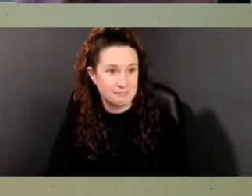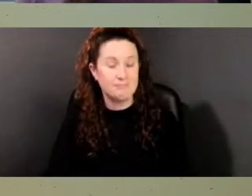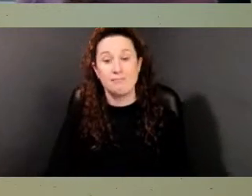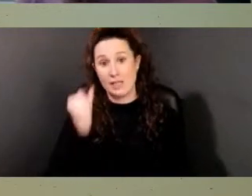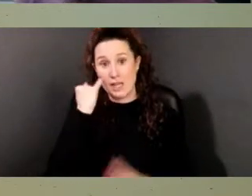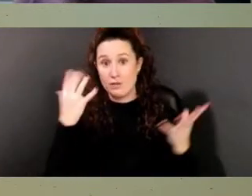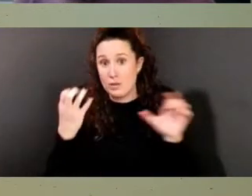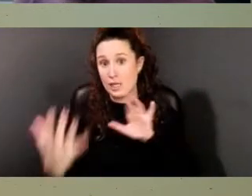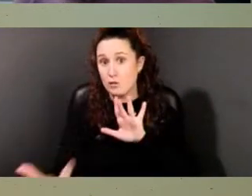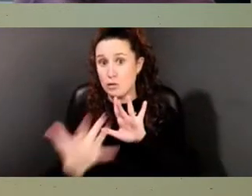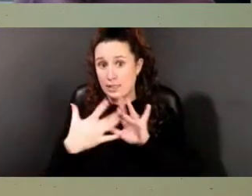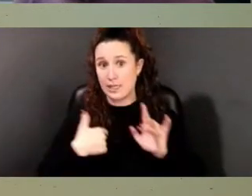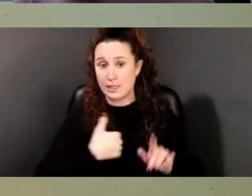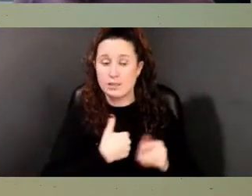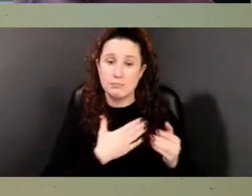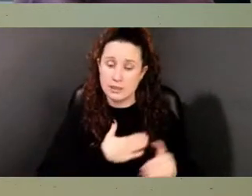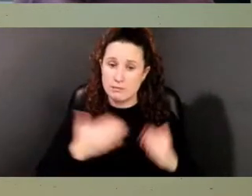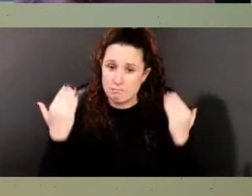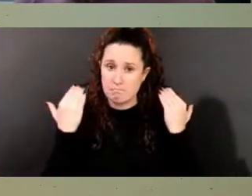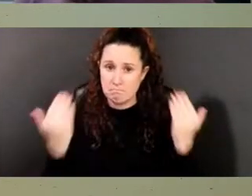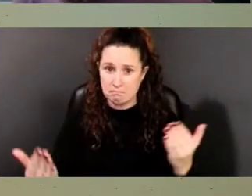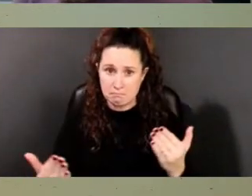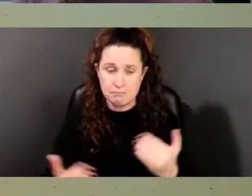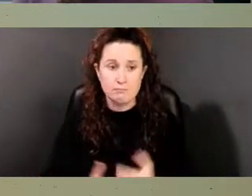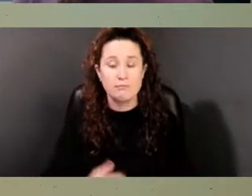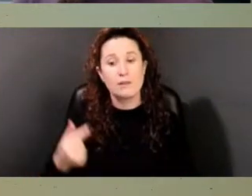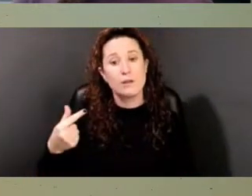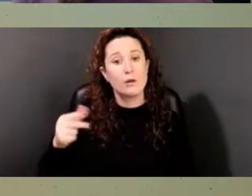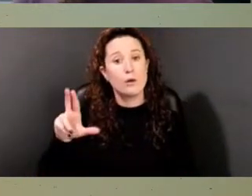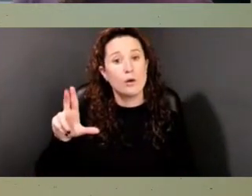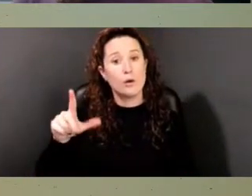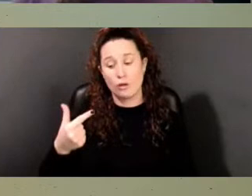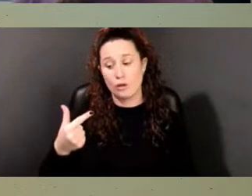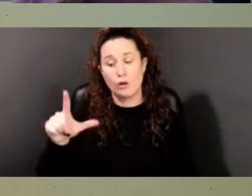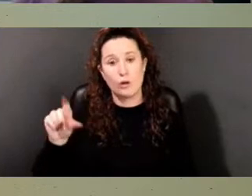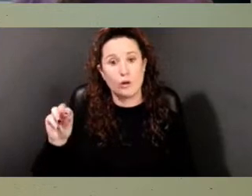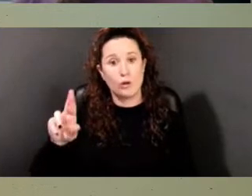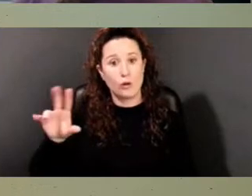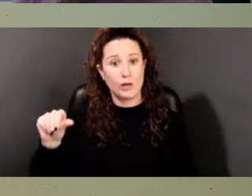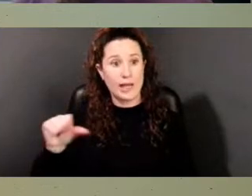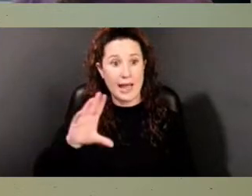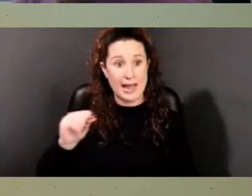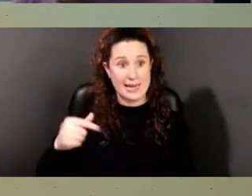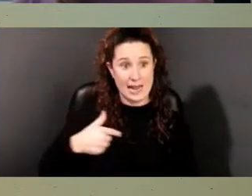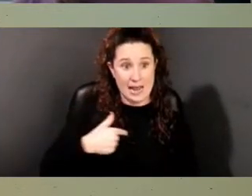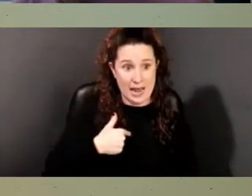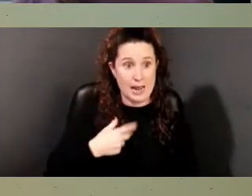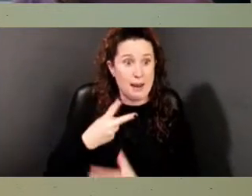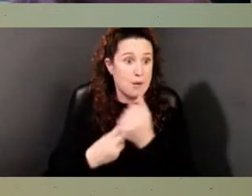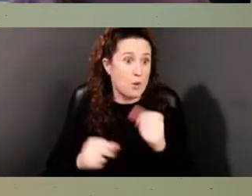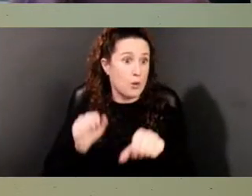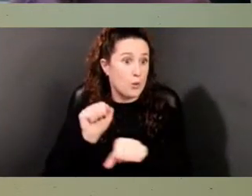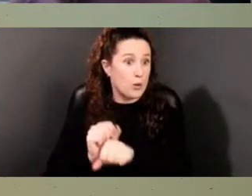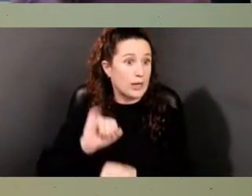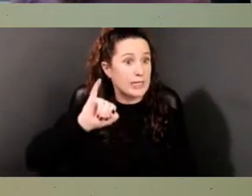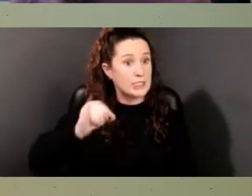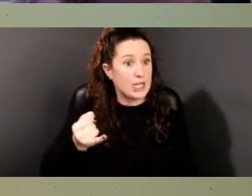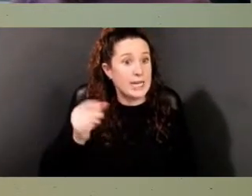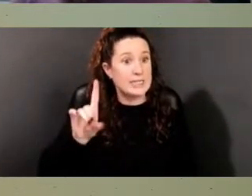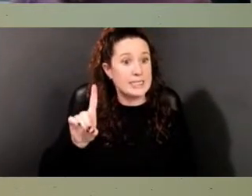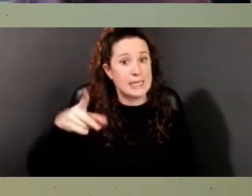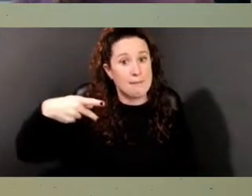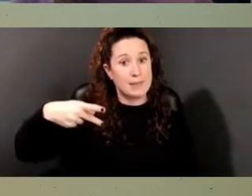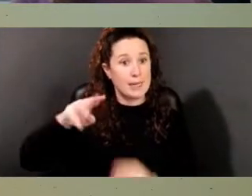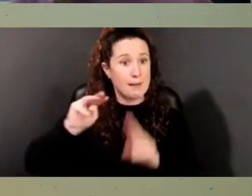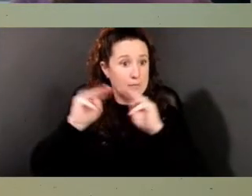us, please do so. Gloria and I both look at jdpmuseum at Delaware.gov. Feel free to email us